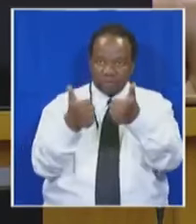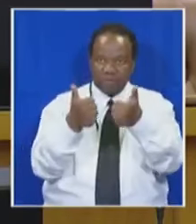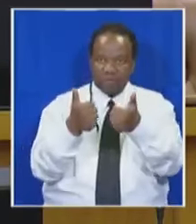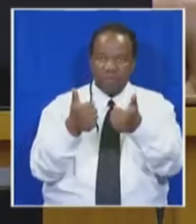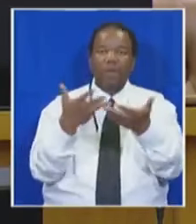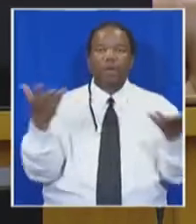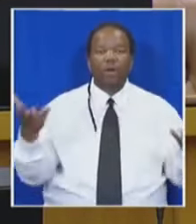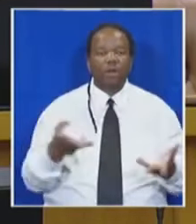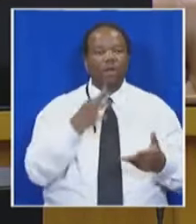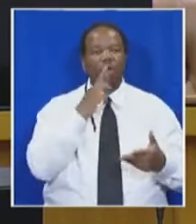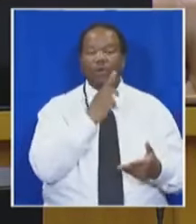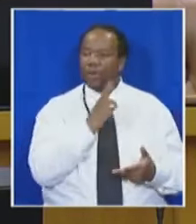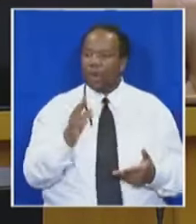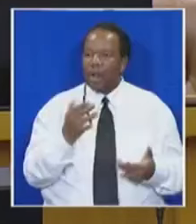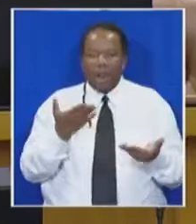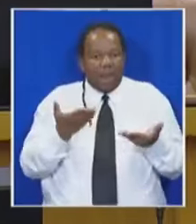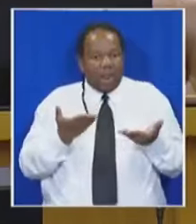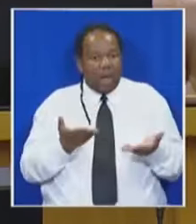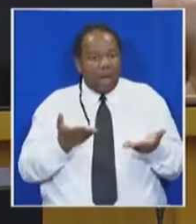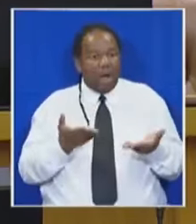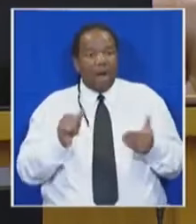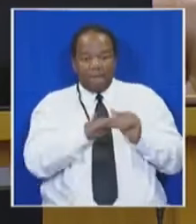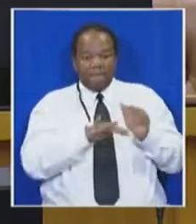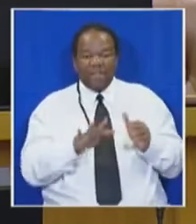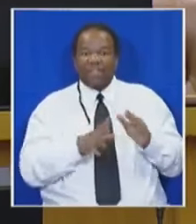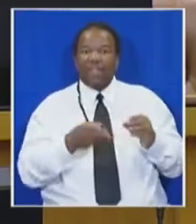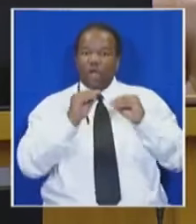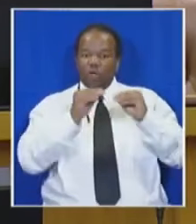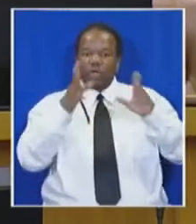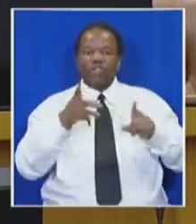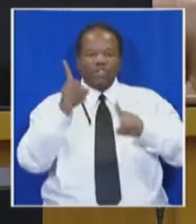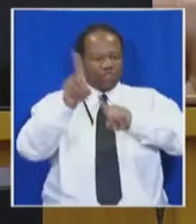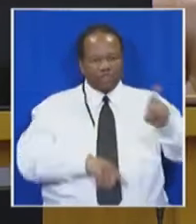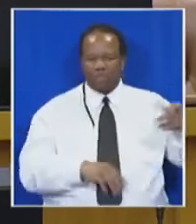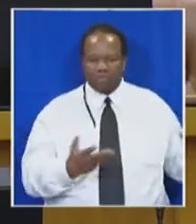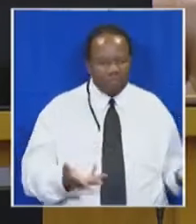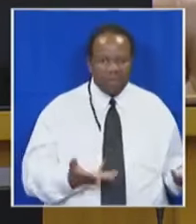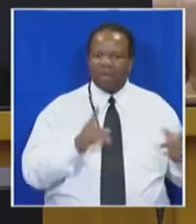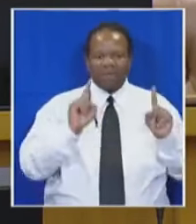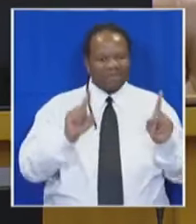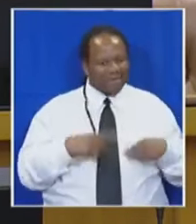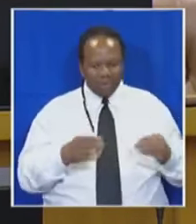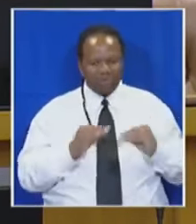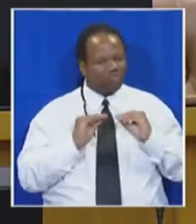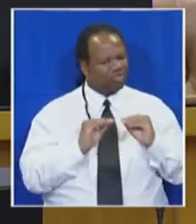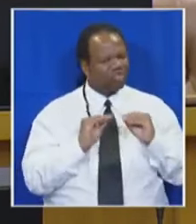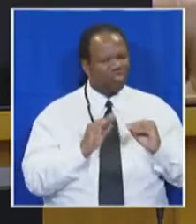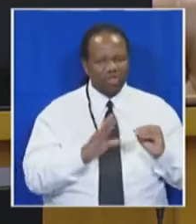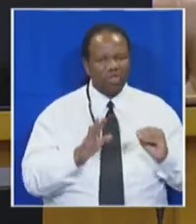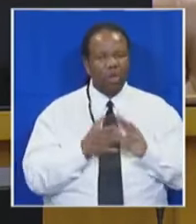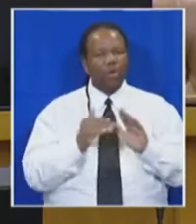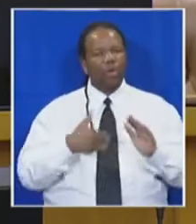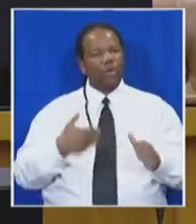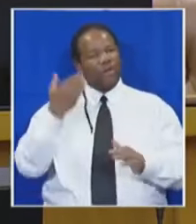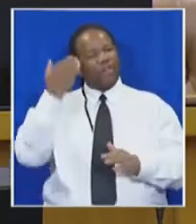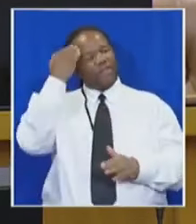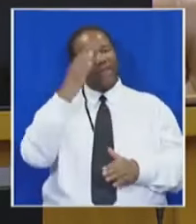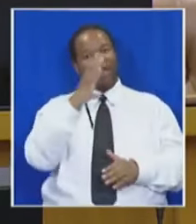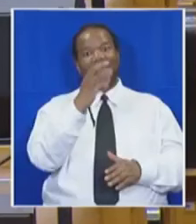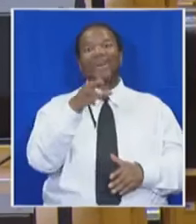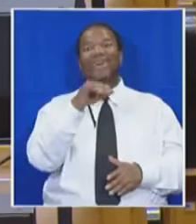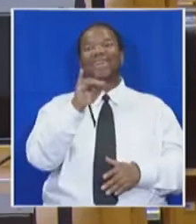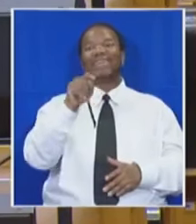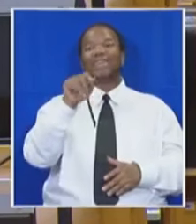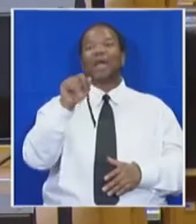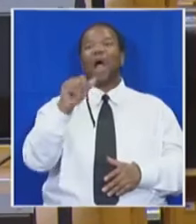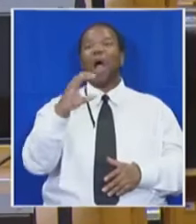reality is that of a collapsing basic education system that fails to teach our children to be critical thinkers. We are taught just to get by.